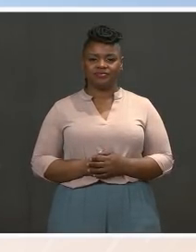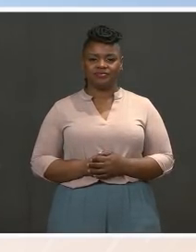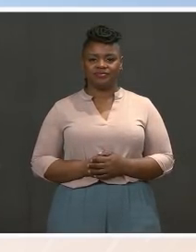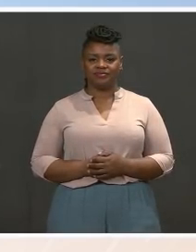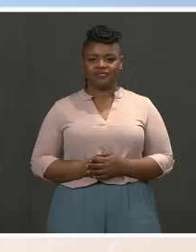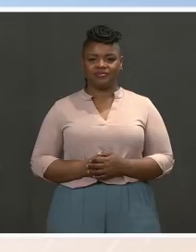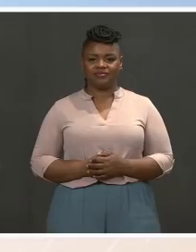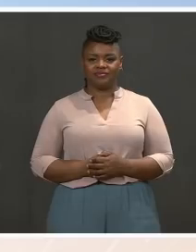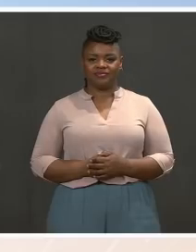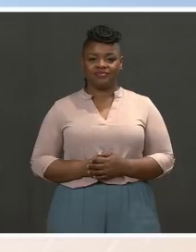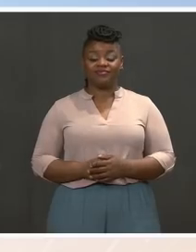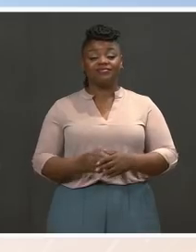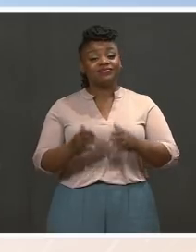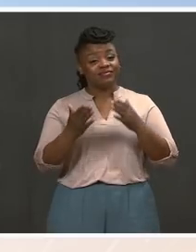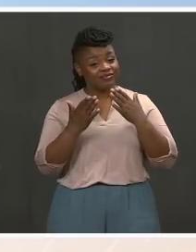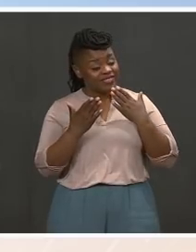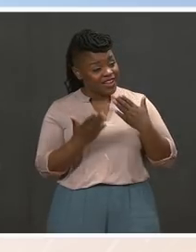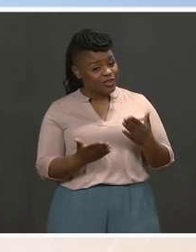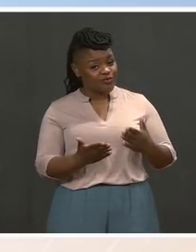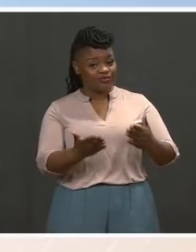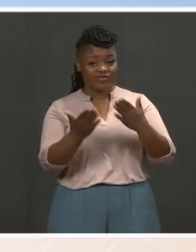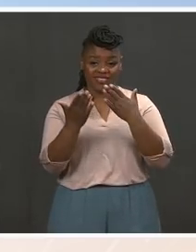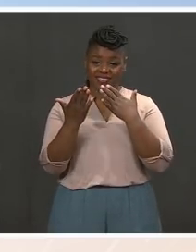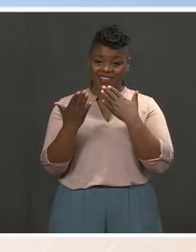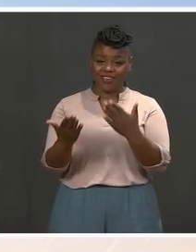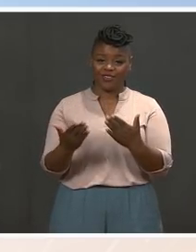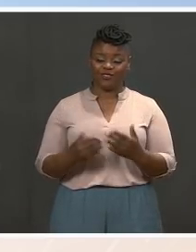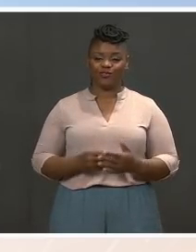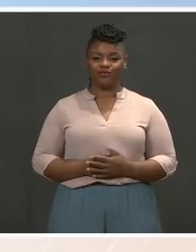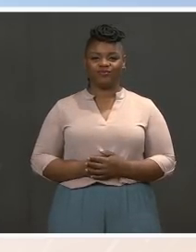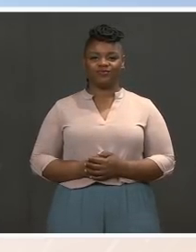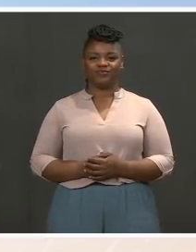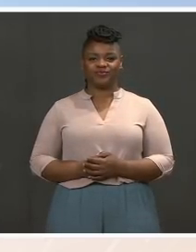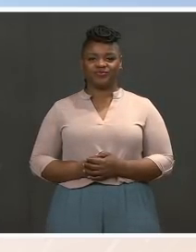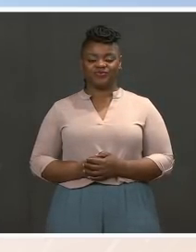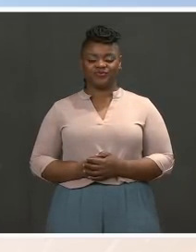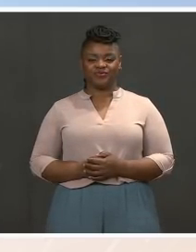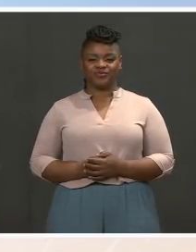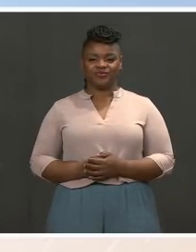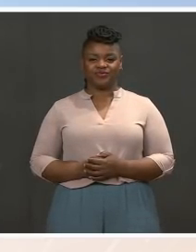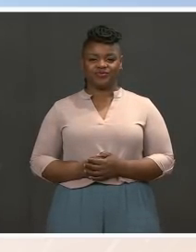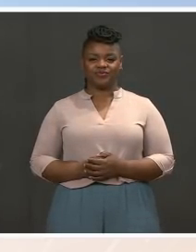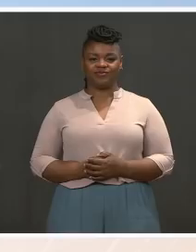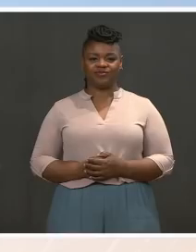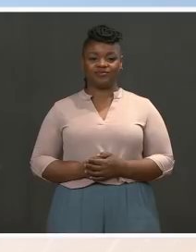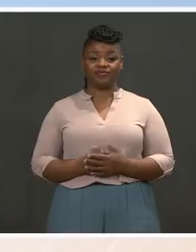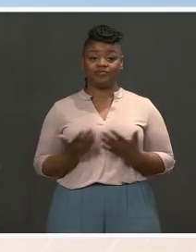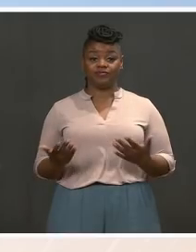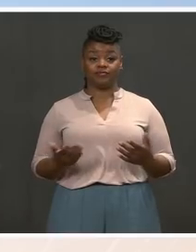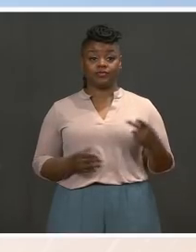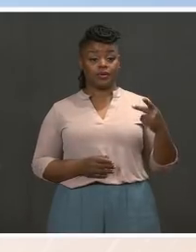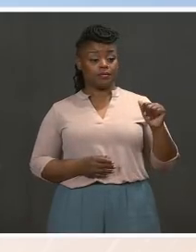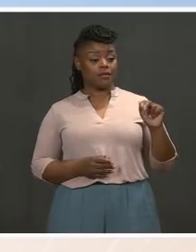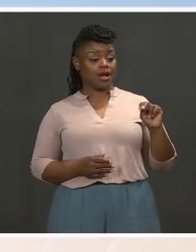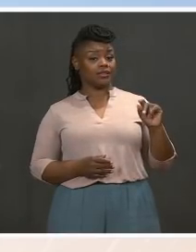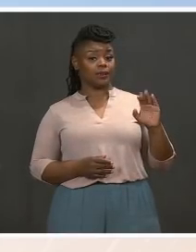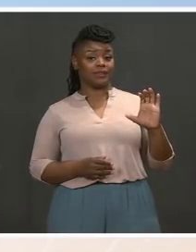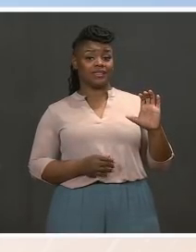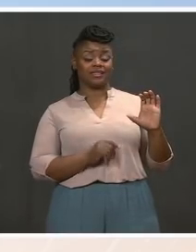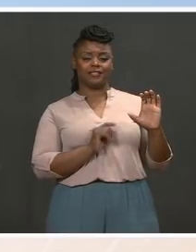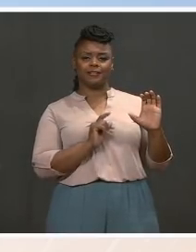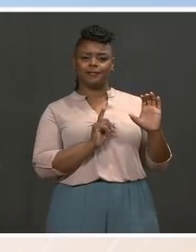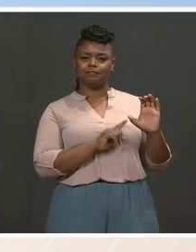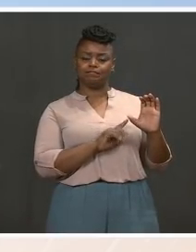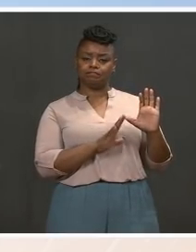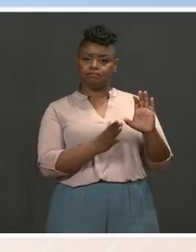Thank you. Thank you, Cecilia. So the pandemic and the economic crisis have undermined